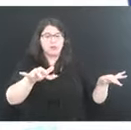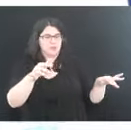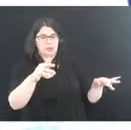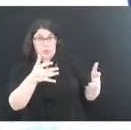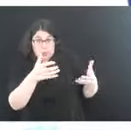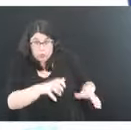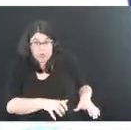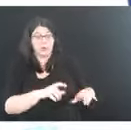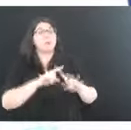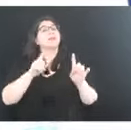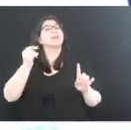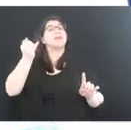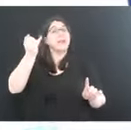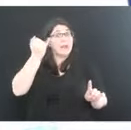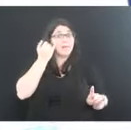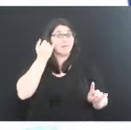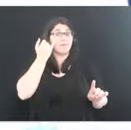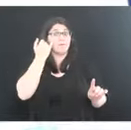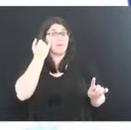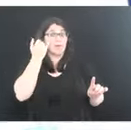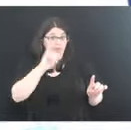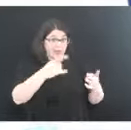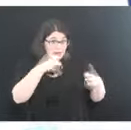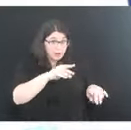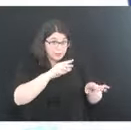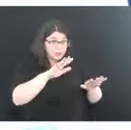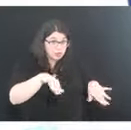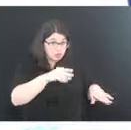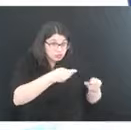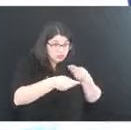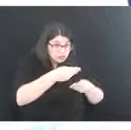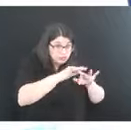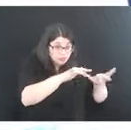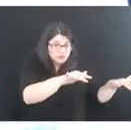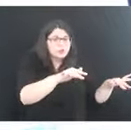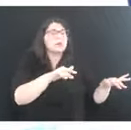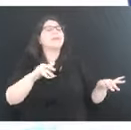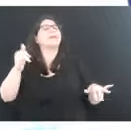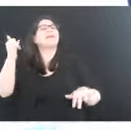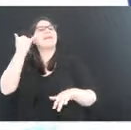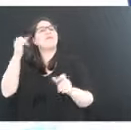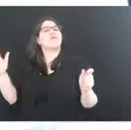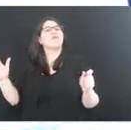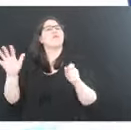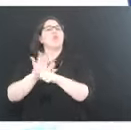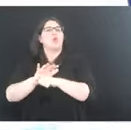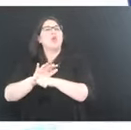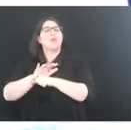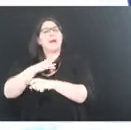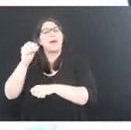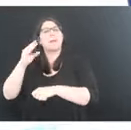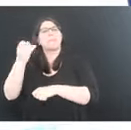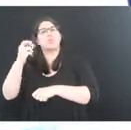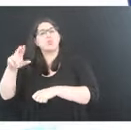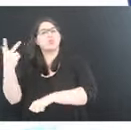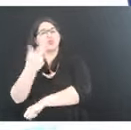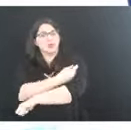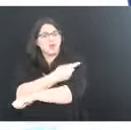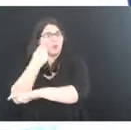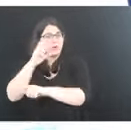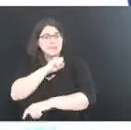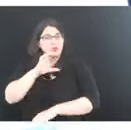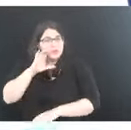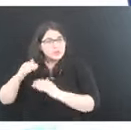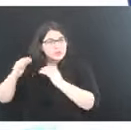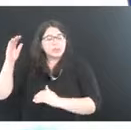even if we do, immunizing fully, including boosting our over 50-year-old population should reduce the stress